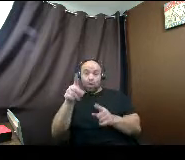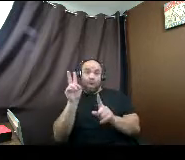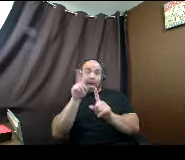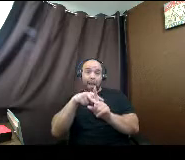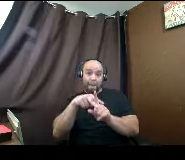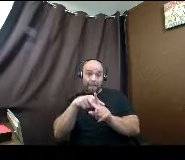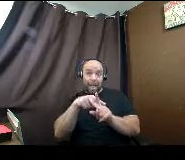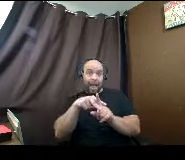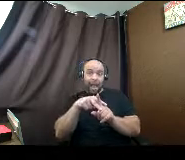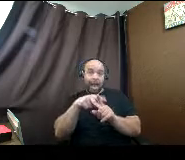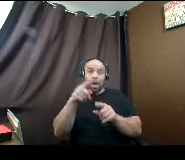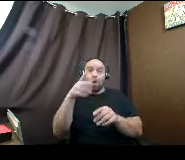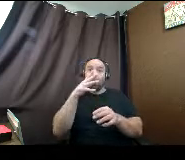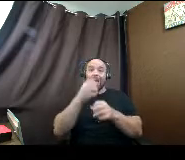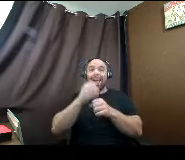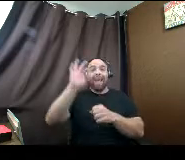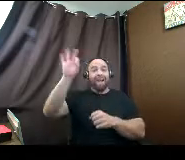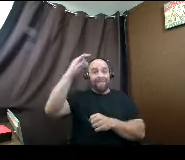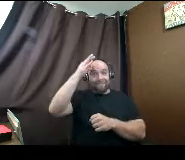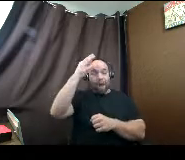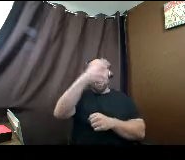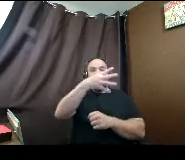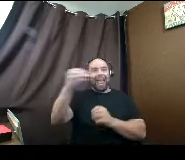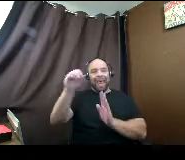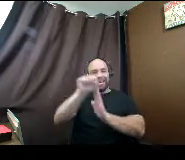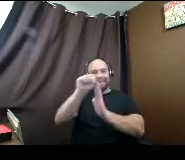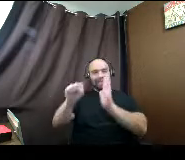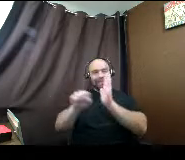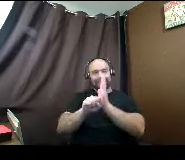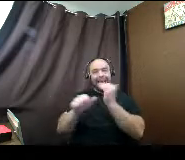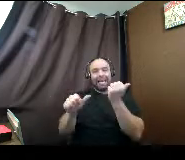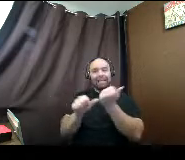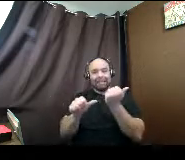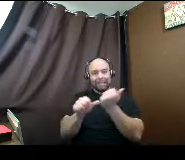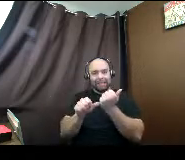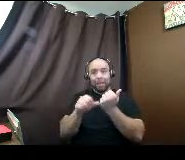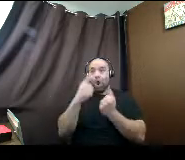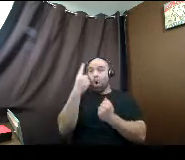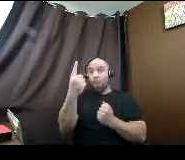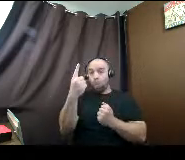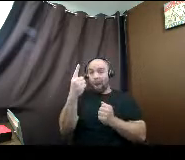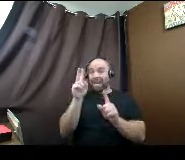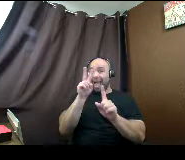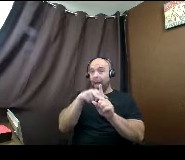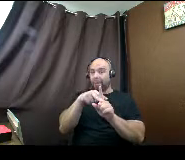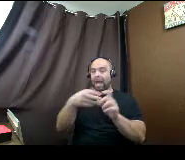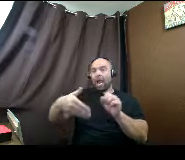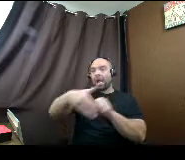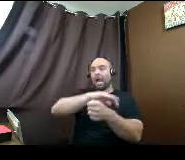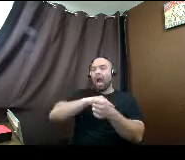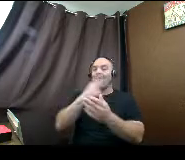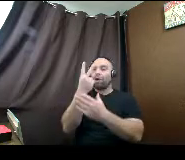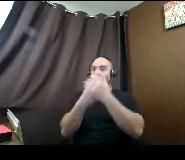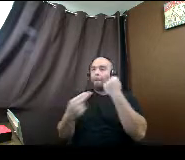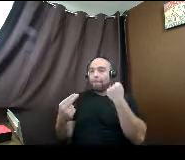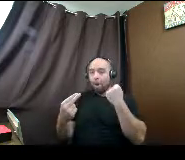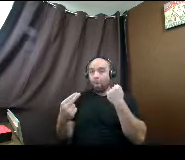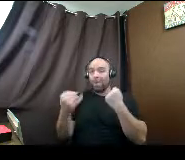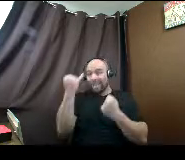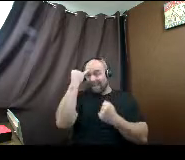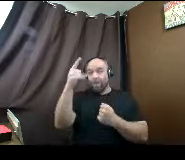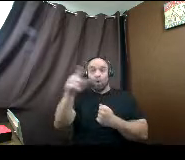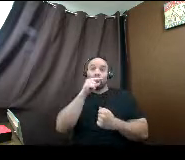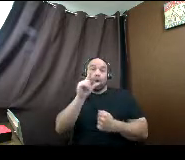federal and state aid at the same time. So just one application covers both. If you don't qualify for the federal